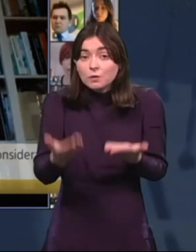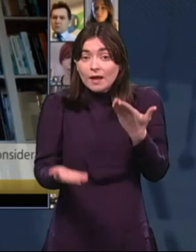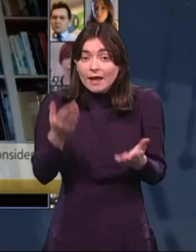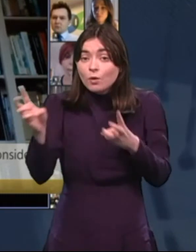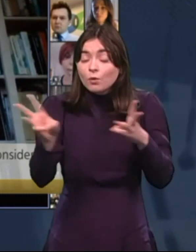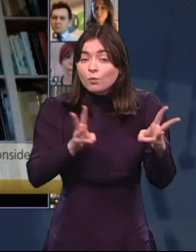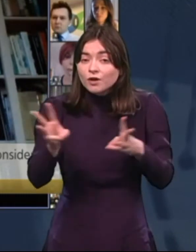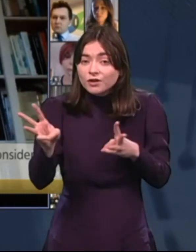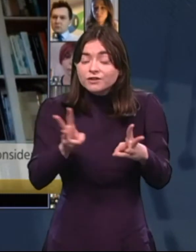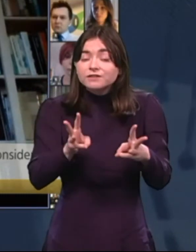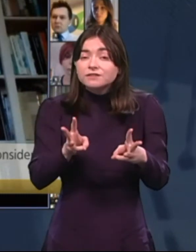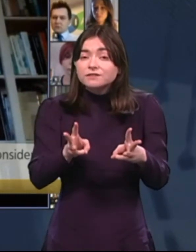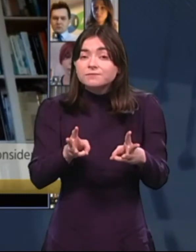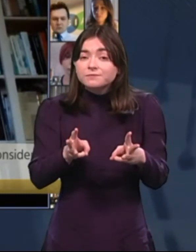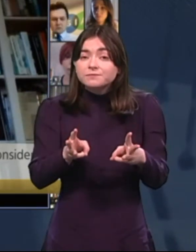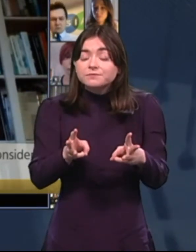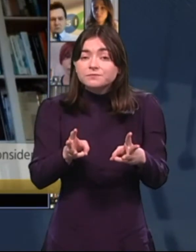works.